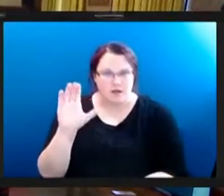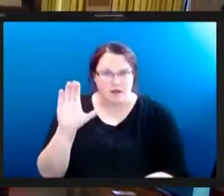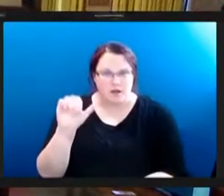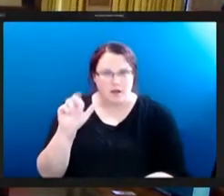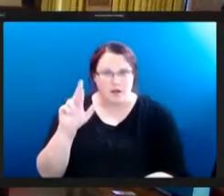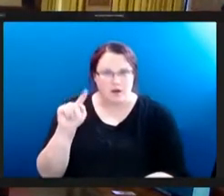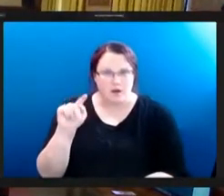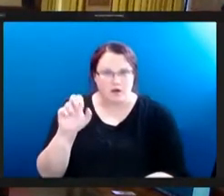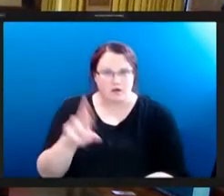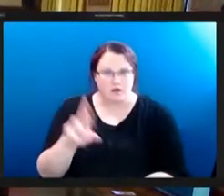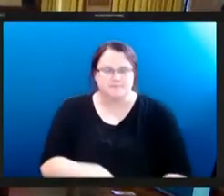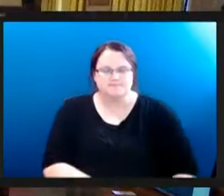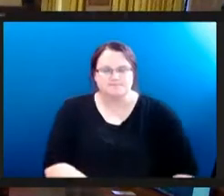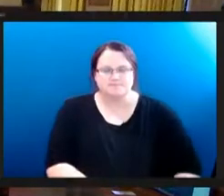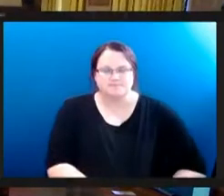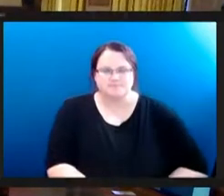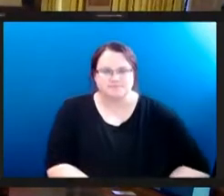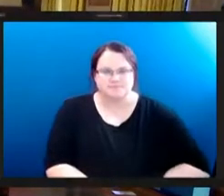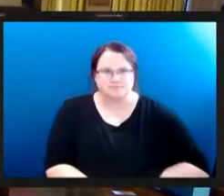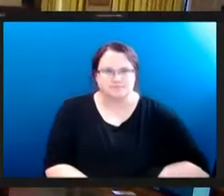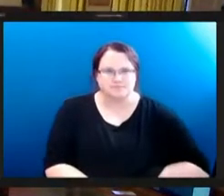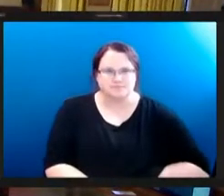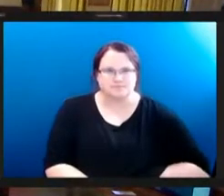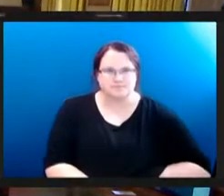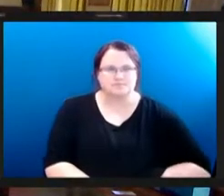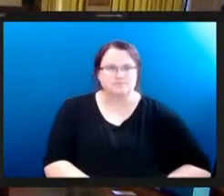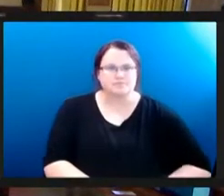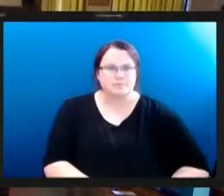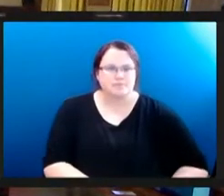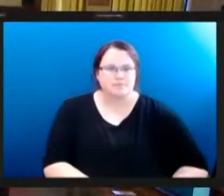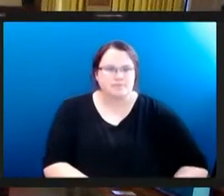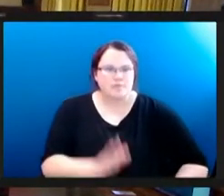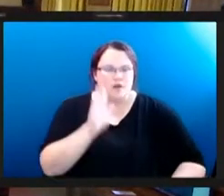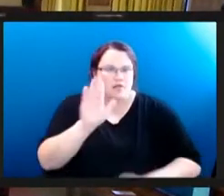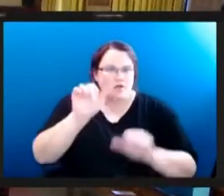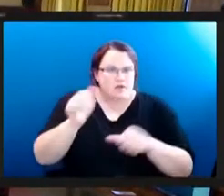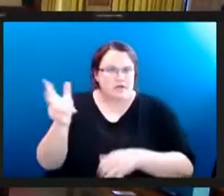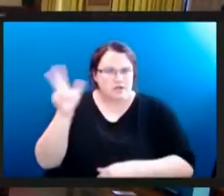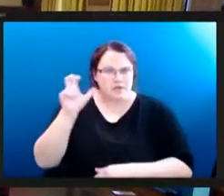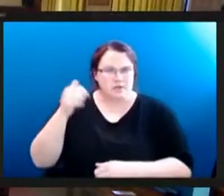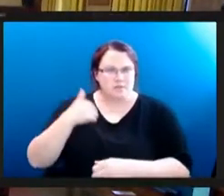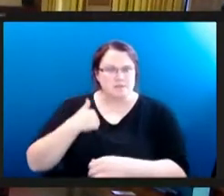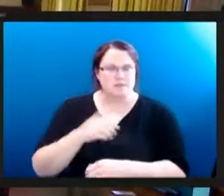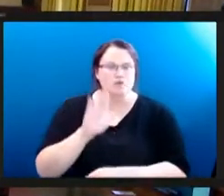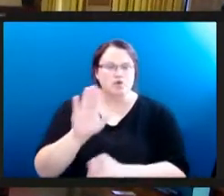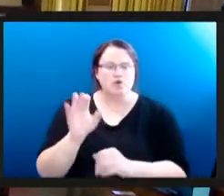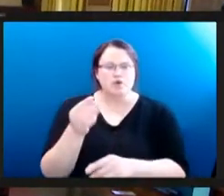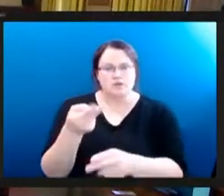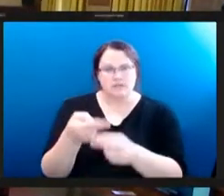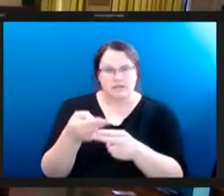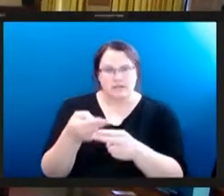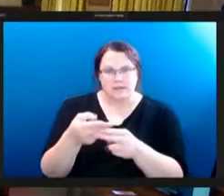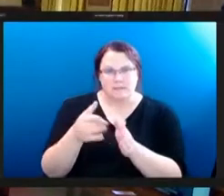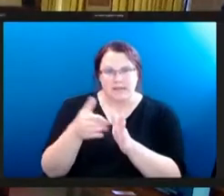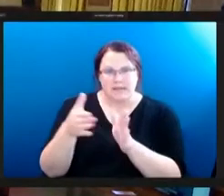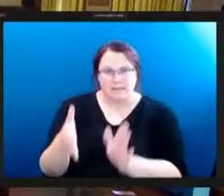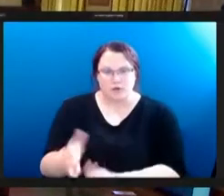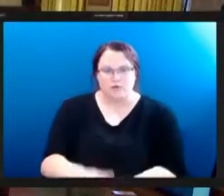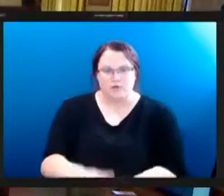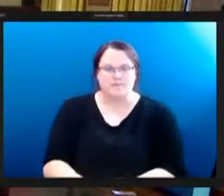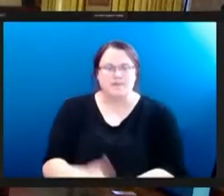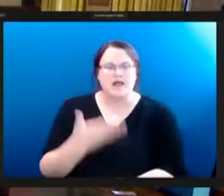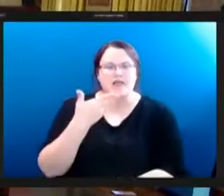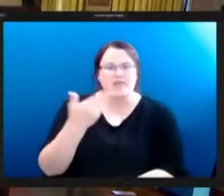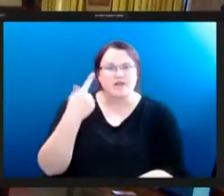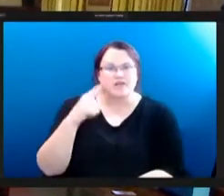hi can you hear me yes we can hear you you can identify yourself in your neighborhood for us hi thank you for